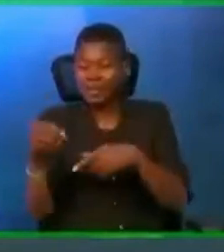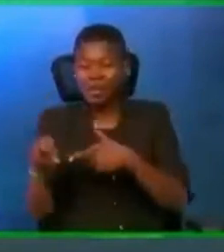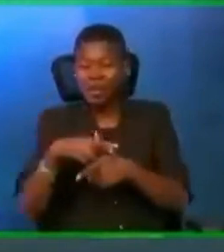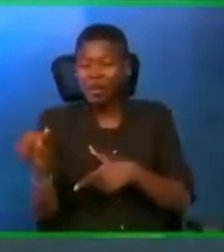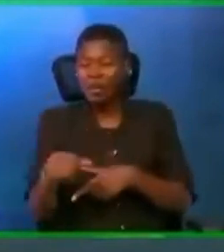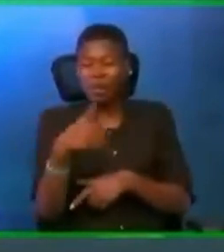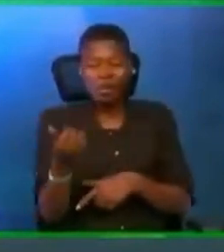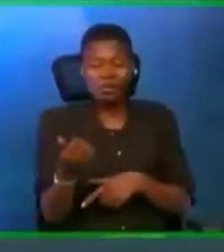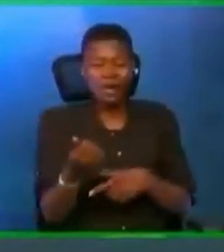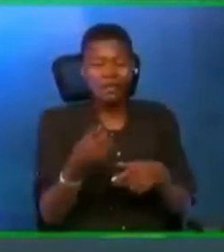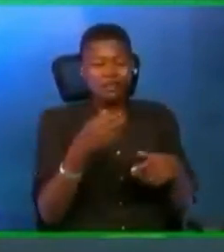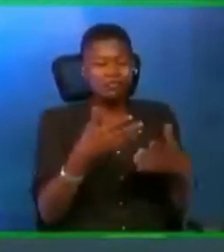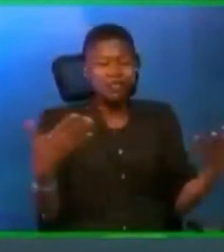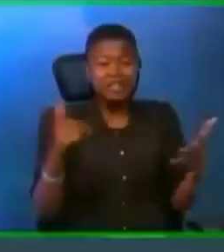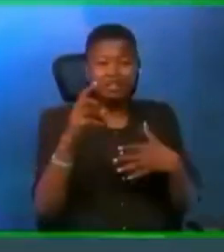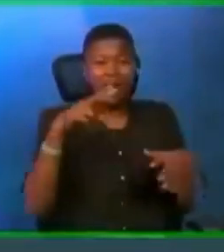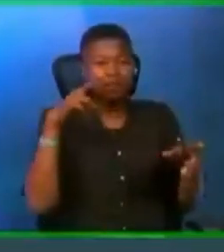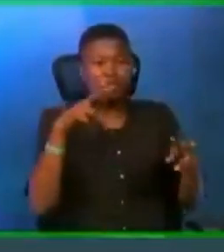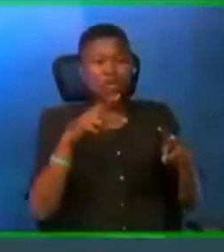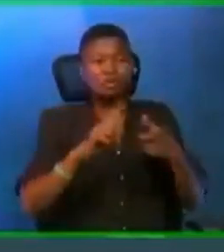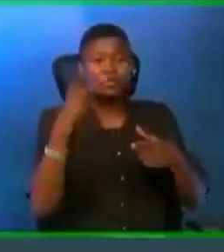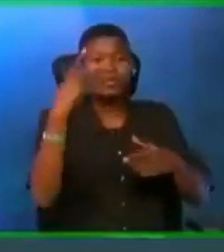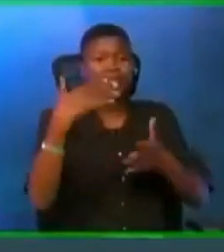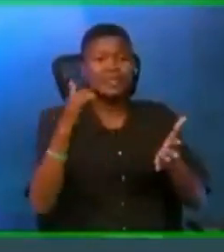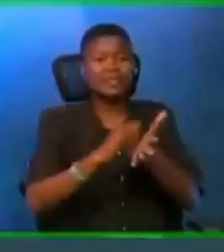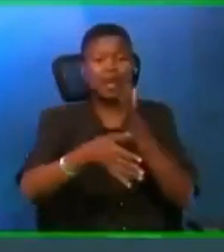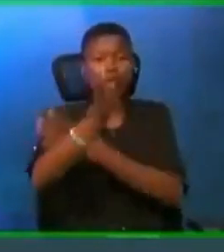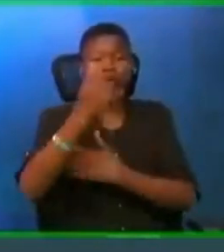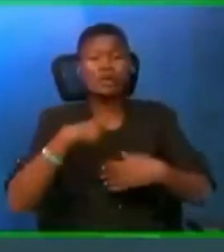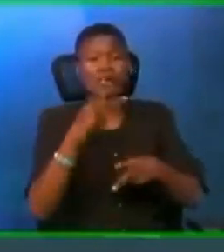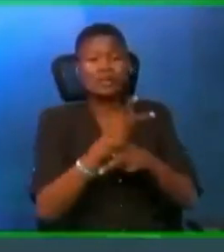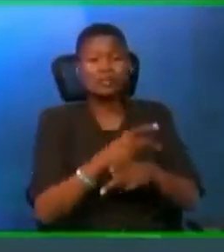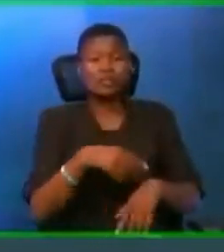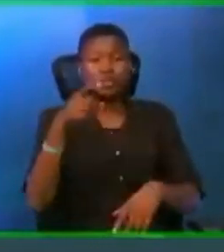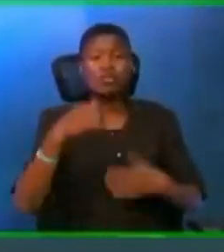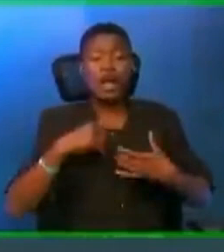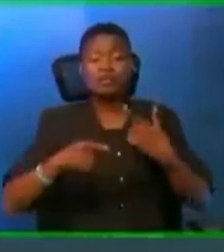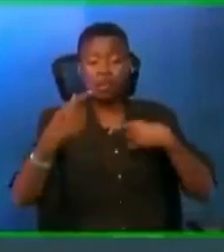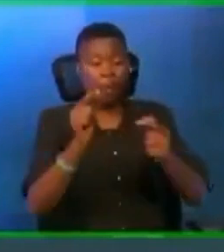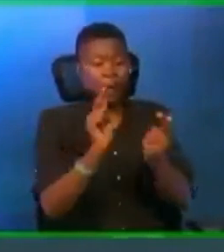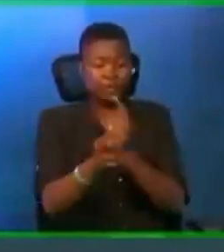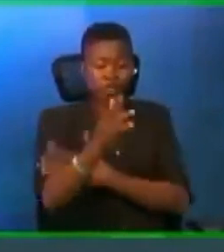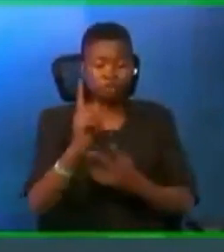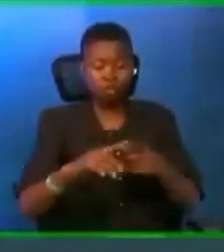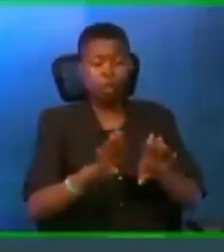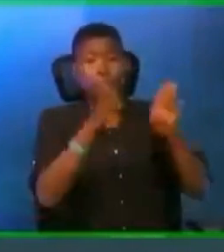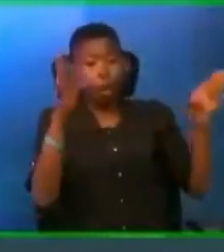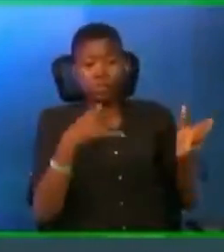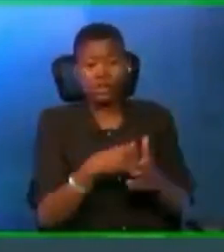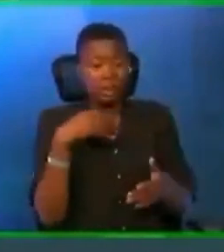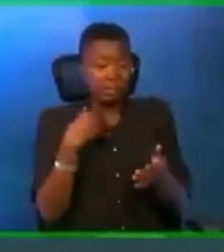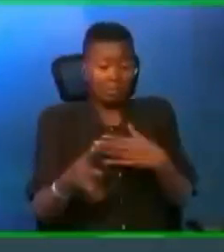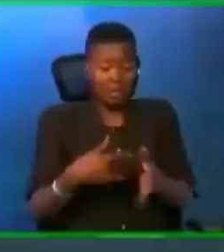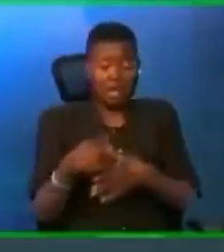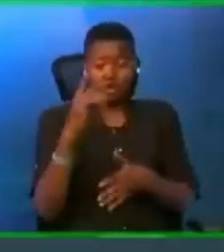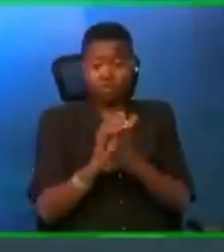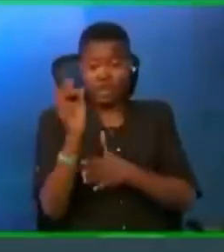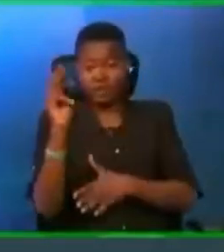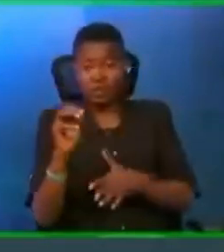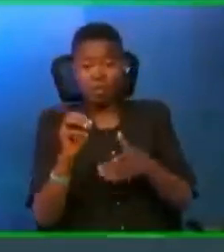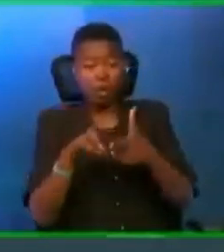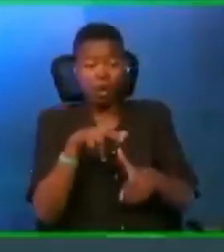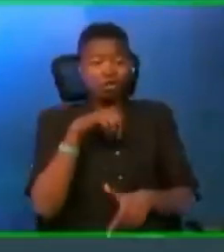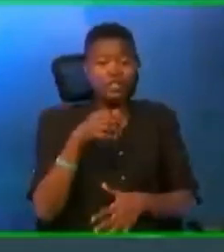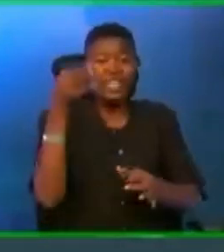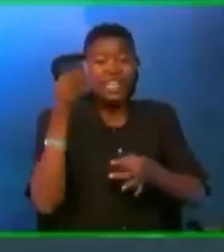God has sealed with his glory. You are compelled to come to him to unlock the seed. Whether you believe him or not. If what you